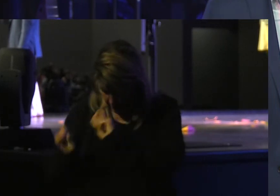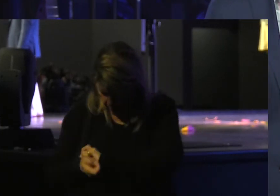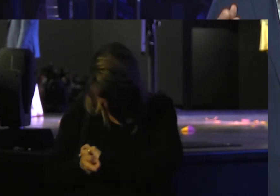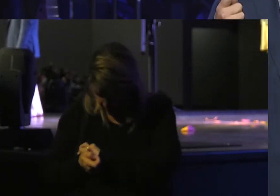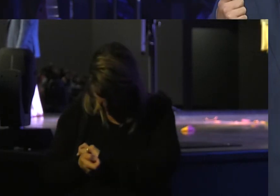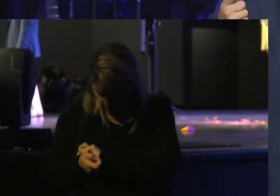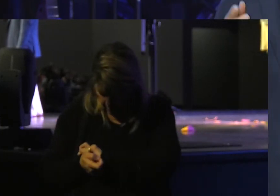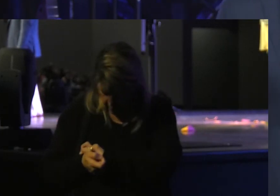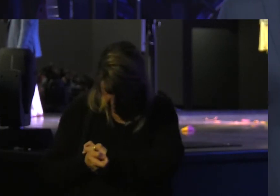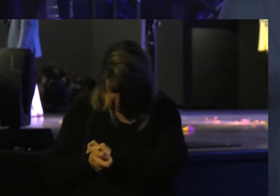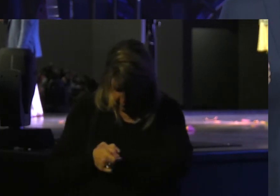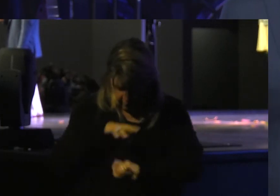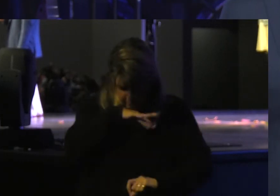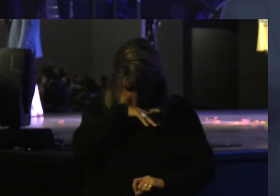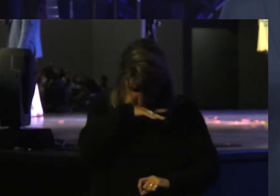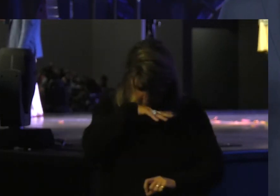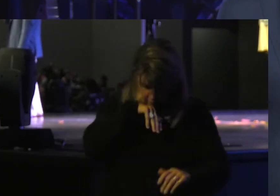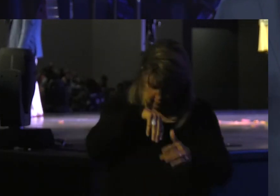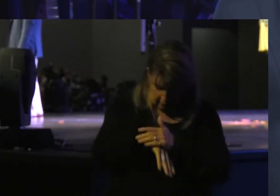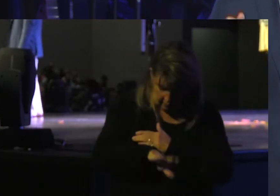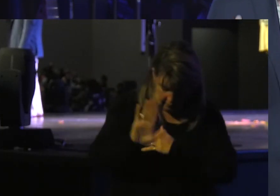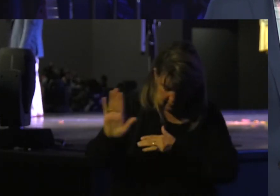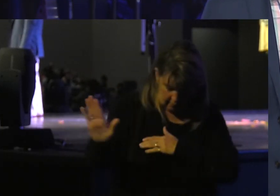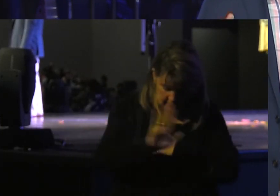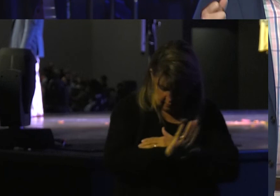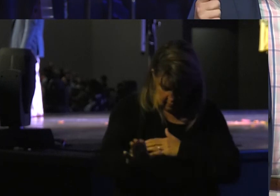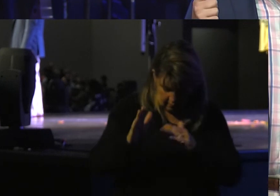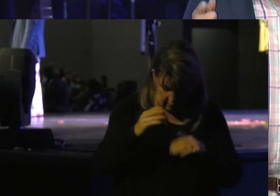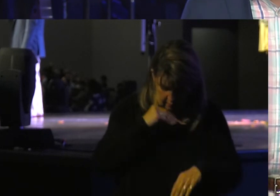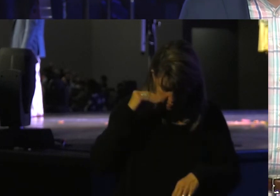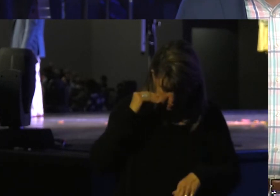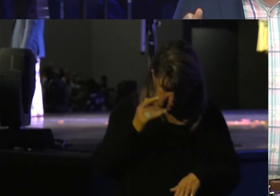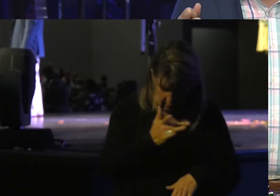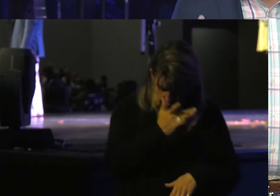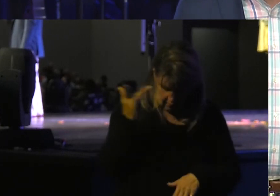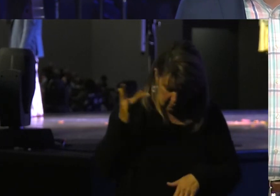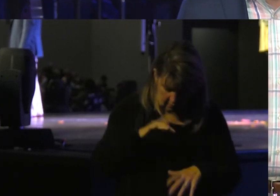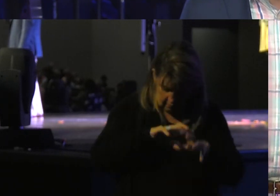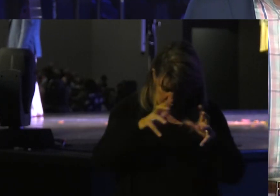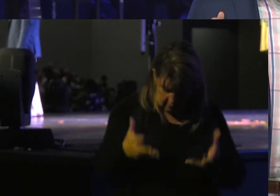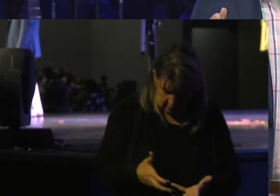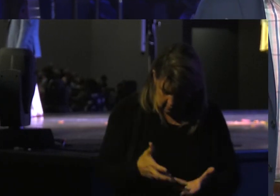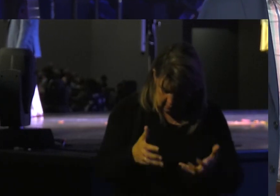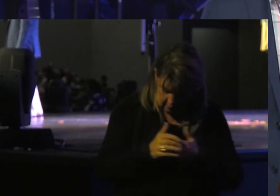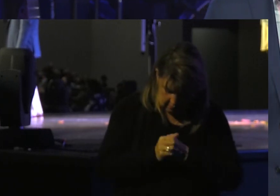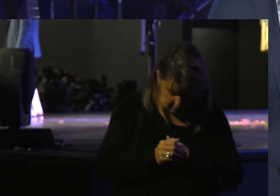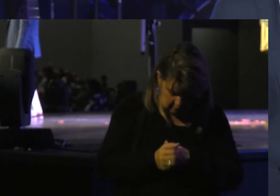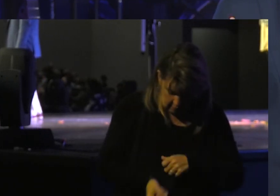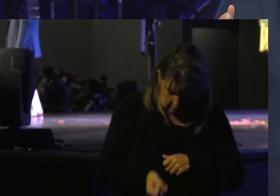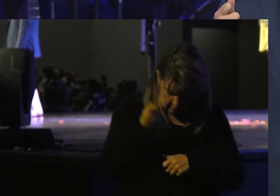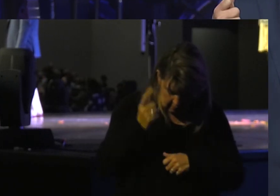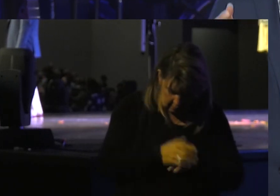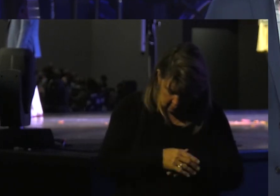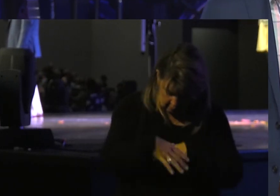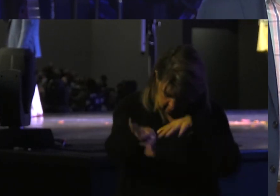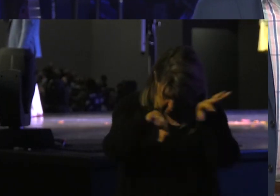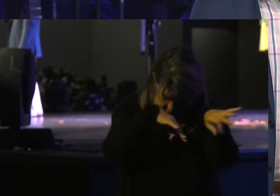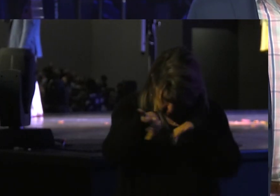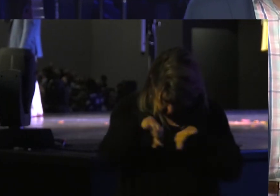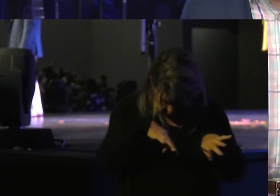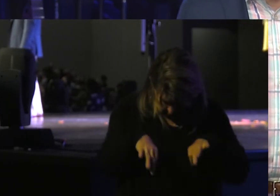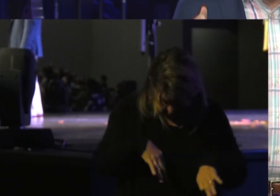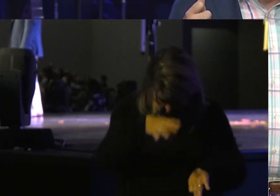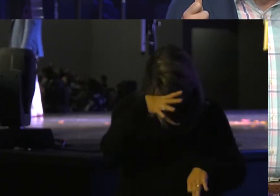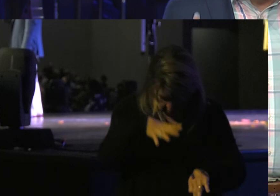Trash Coming Into Your Home Forget Forget About The World's Enlightenment And Tell Them About Men Being